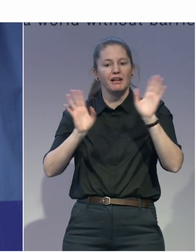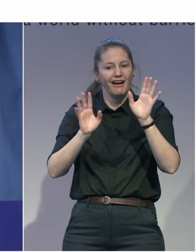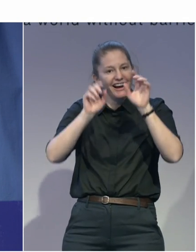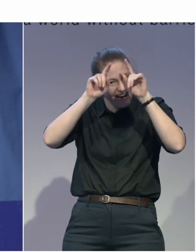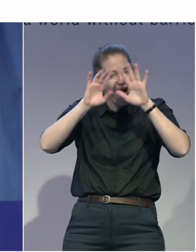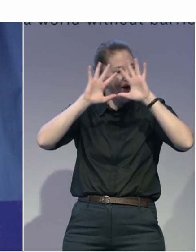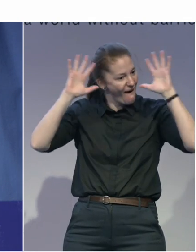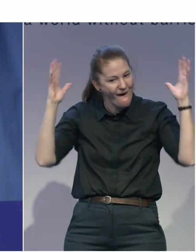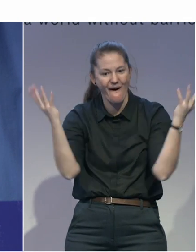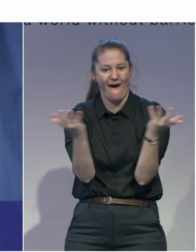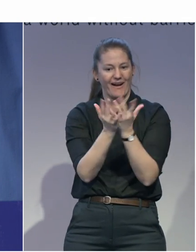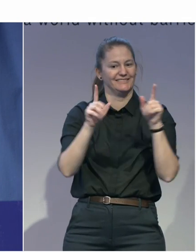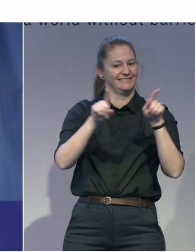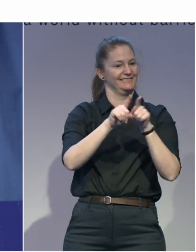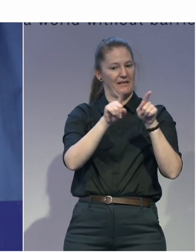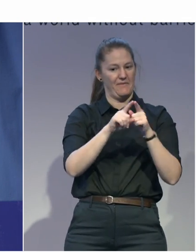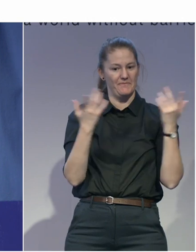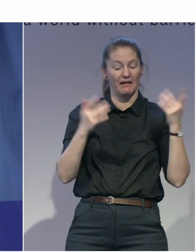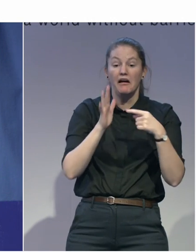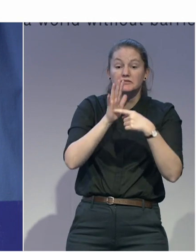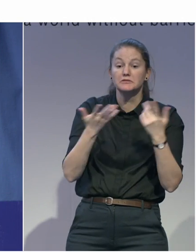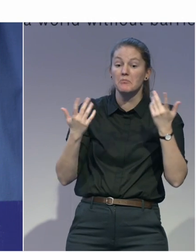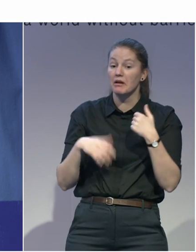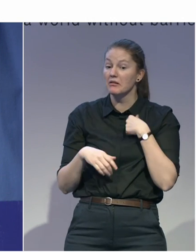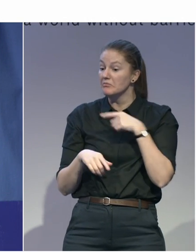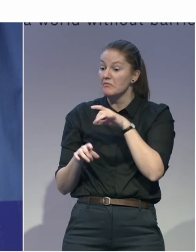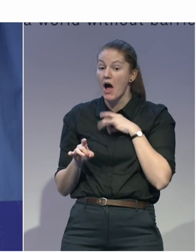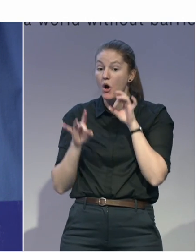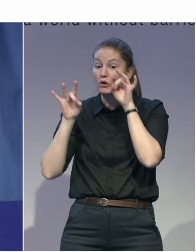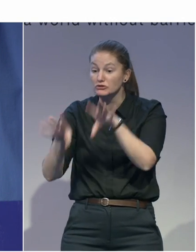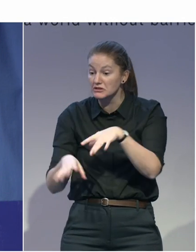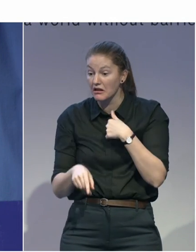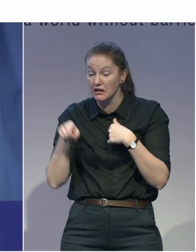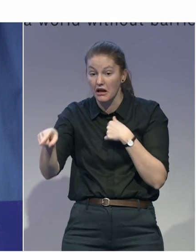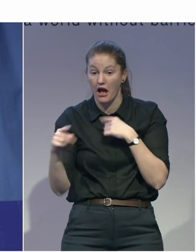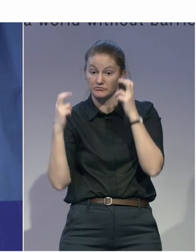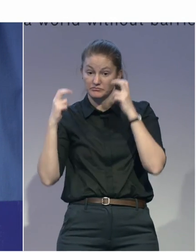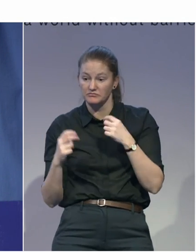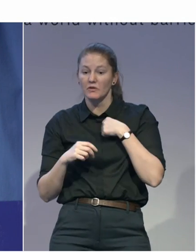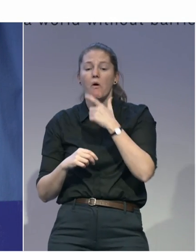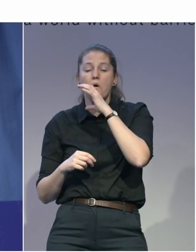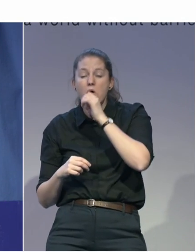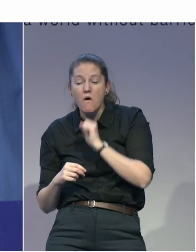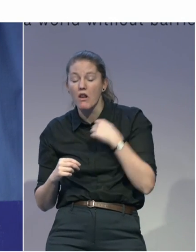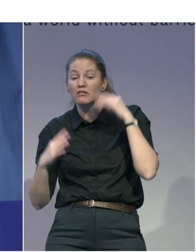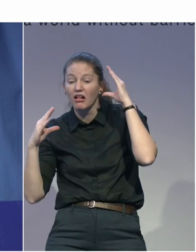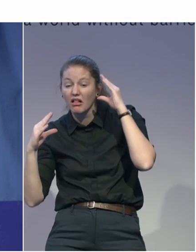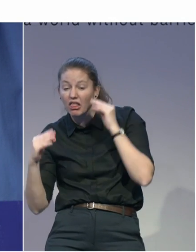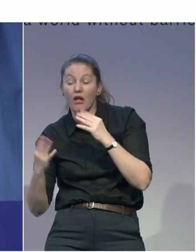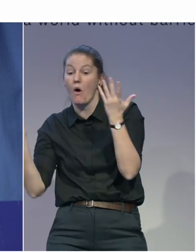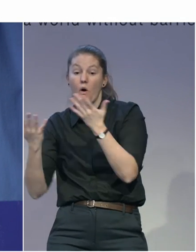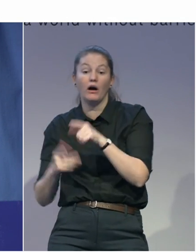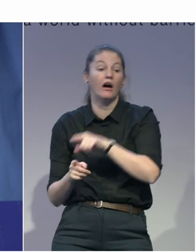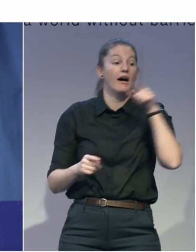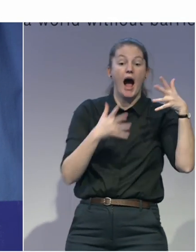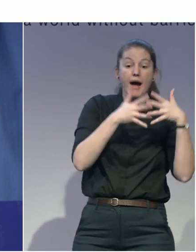at 50, 60 years old. Well, guess what? So is someone in the US, so is someone in Mexico, so is someone in Botswana. And this is something